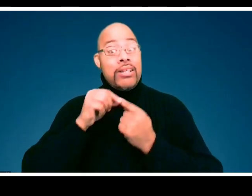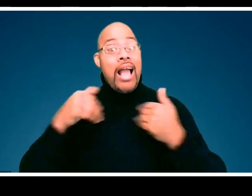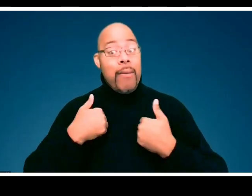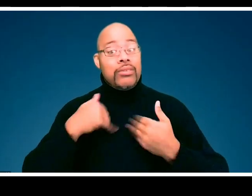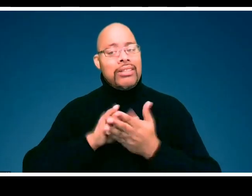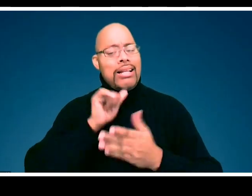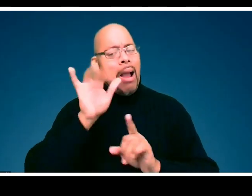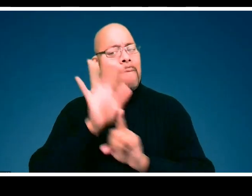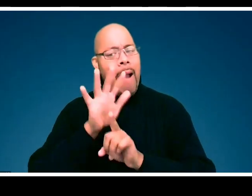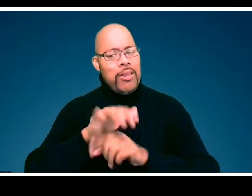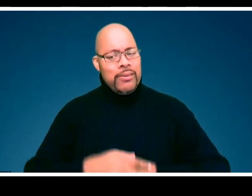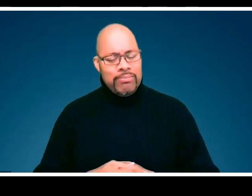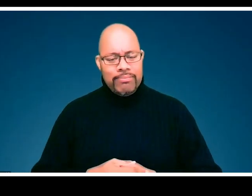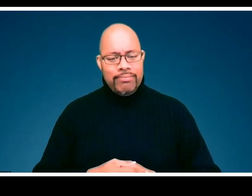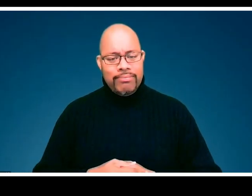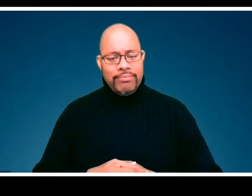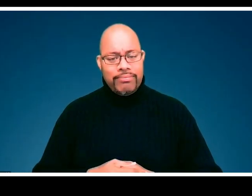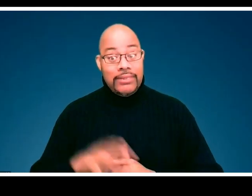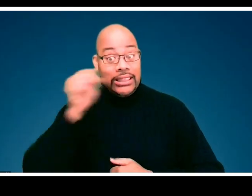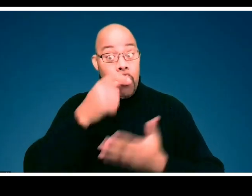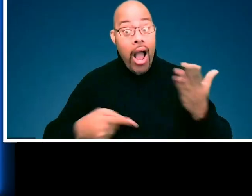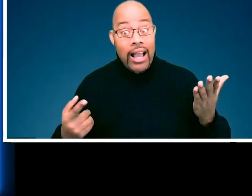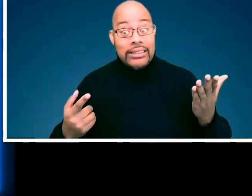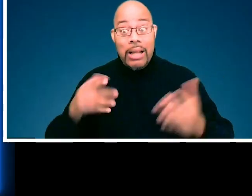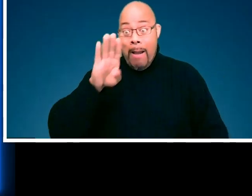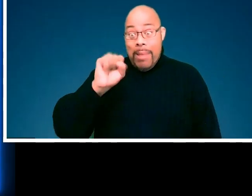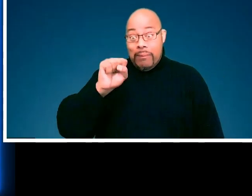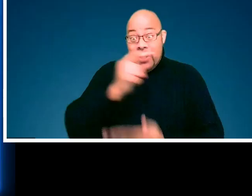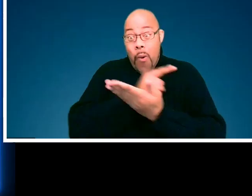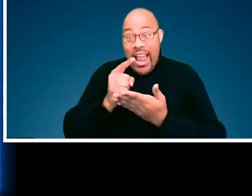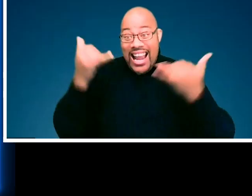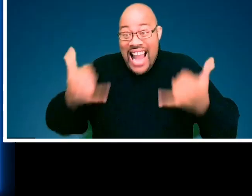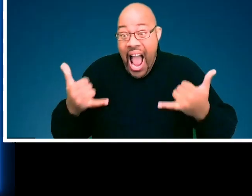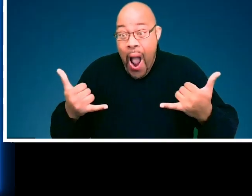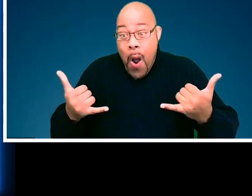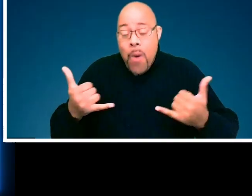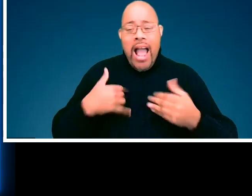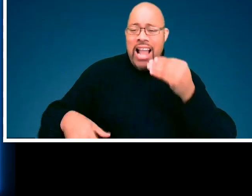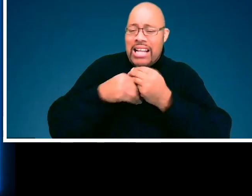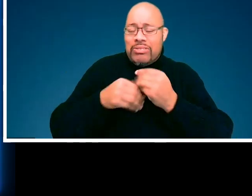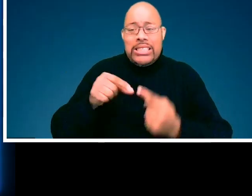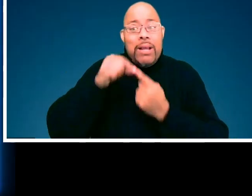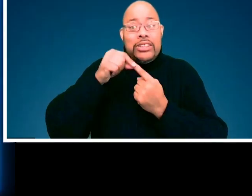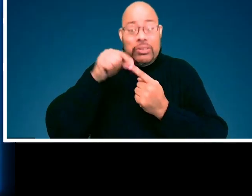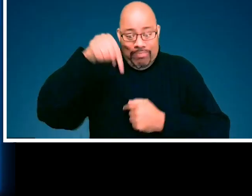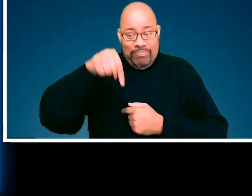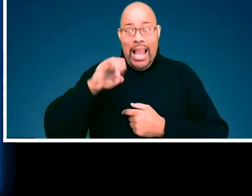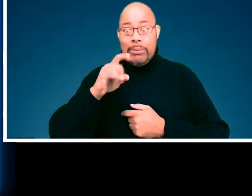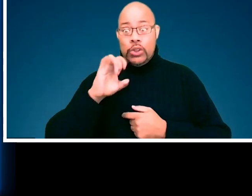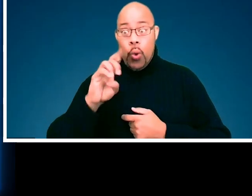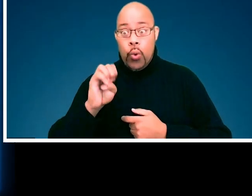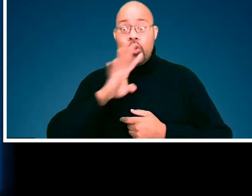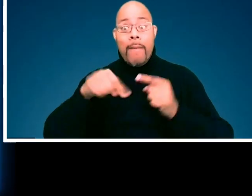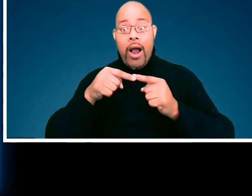those that don't get a lot of shine. And guess what y'all, it's BIMS week, so we have an extra special episode talking about